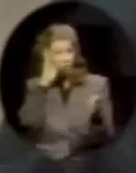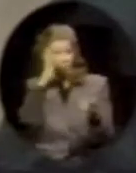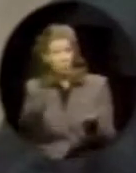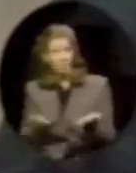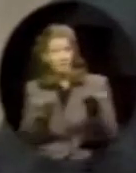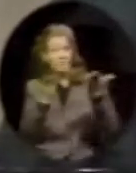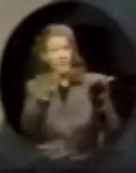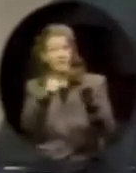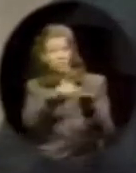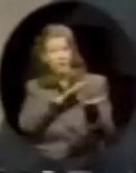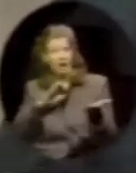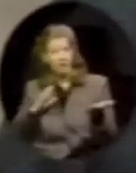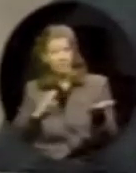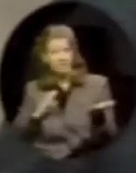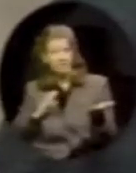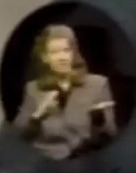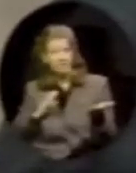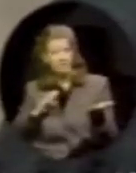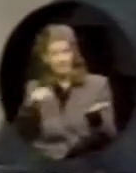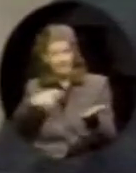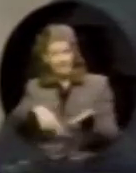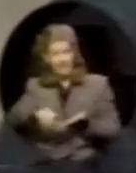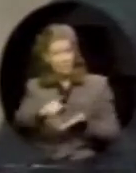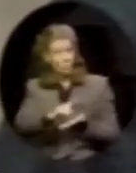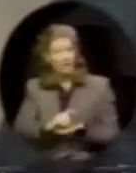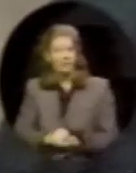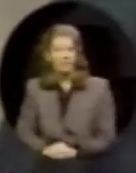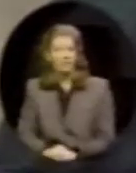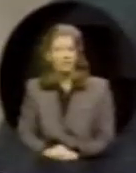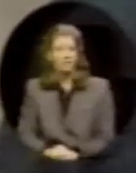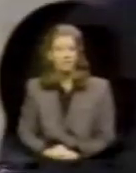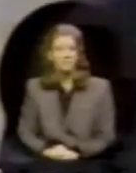making to Congress this next week.